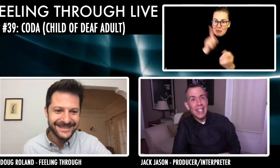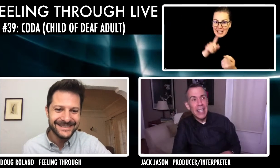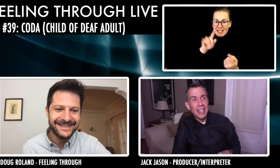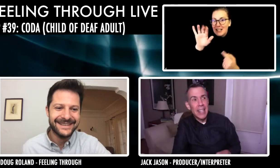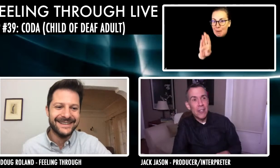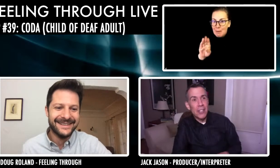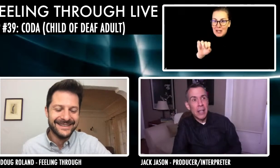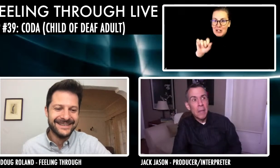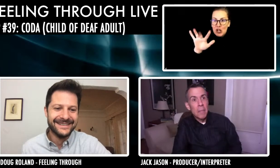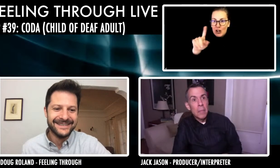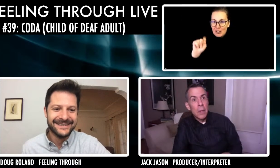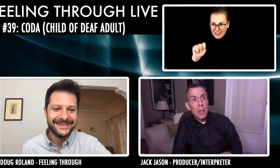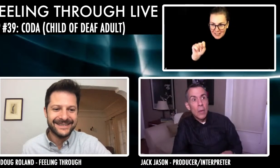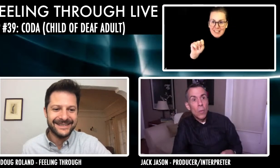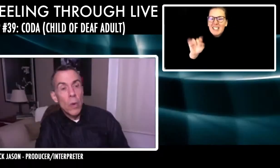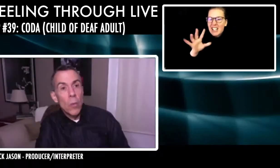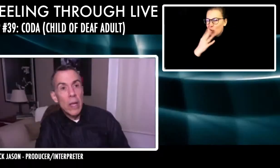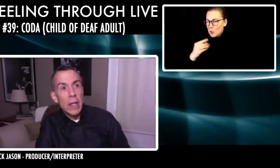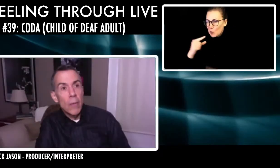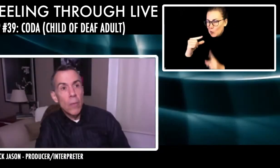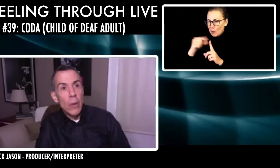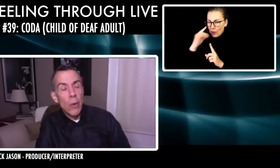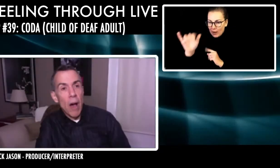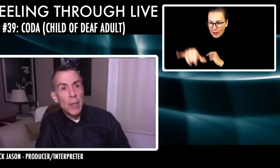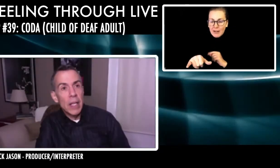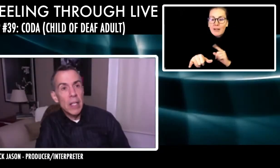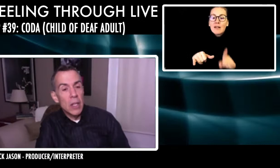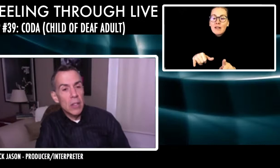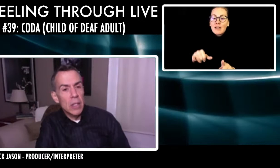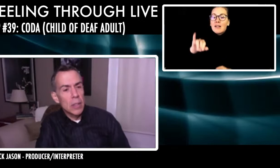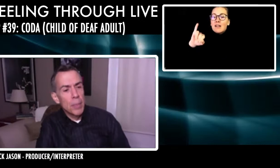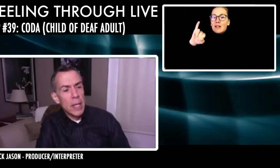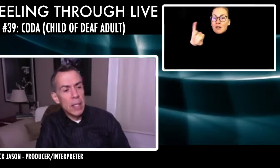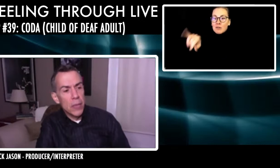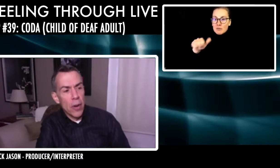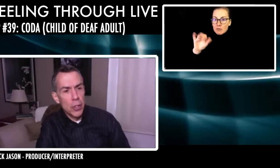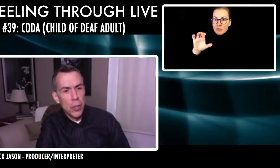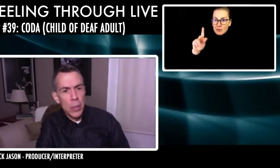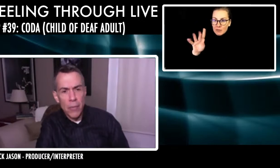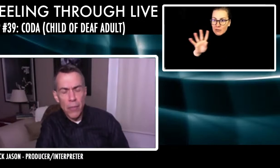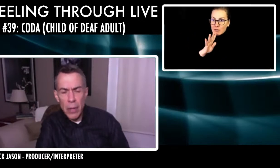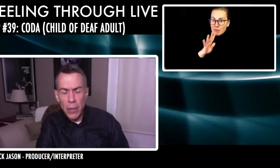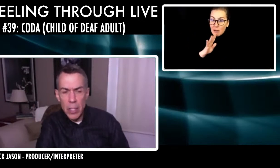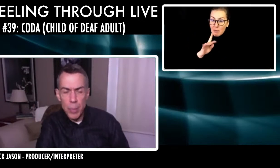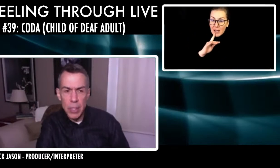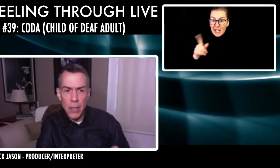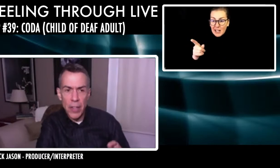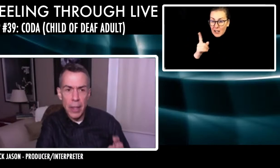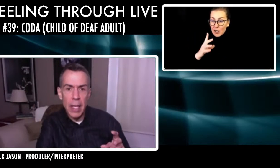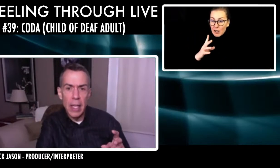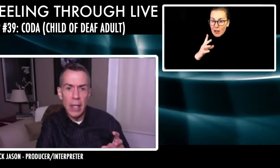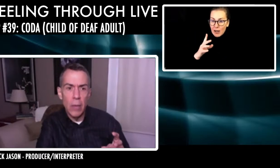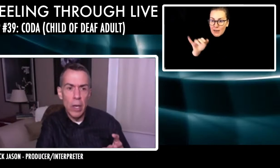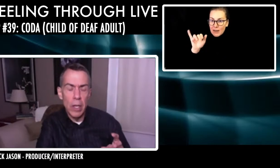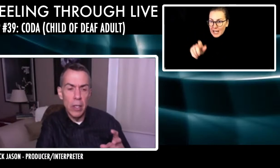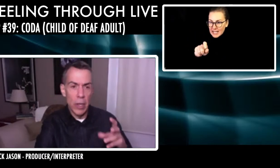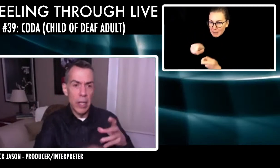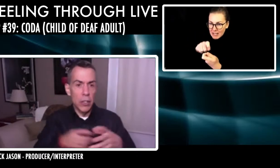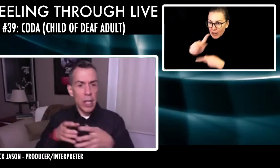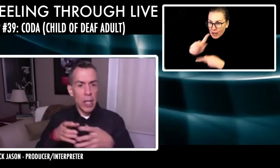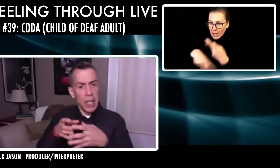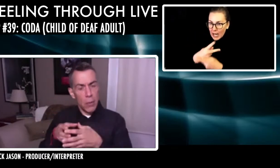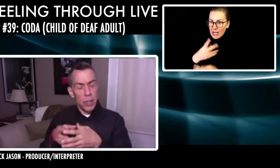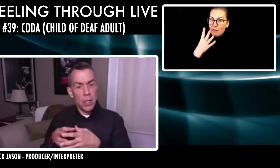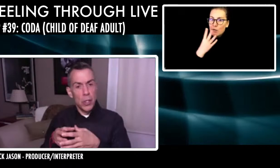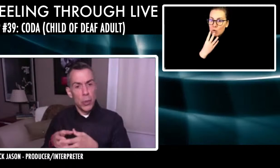it's, it's a, it's an interesting, we, we were, because being a Sephardic Jew is a very, very specific thing. And when you're